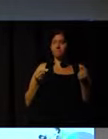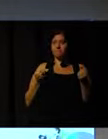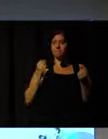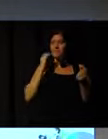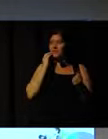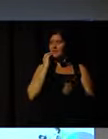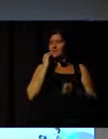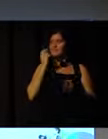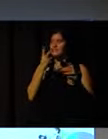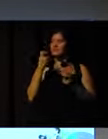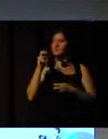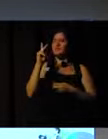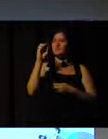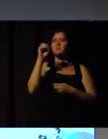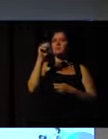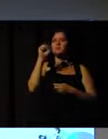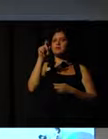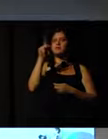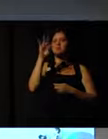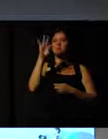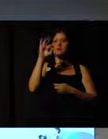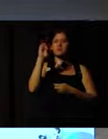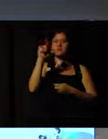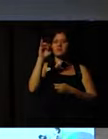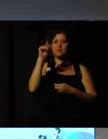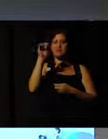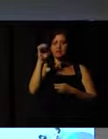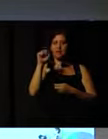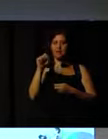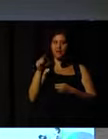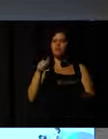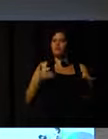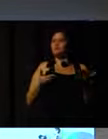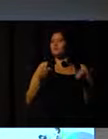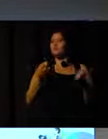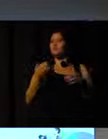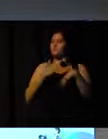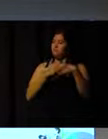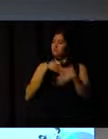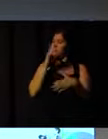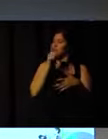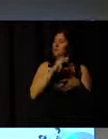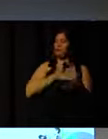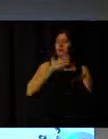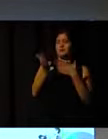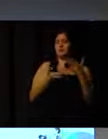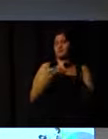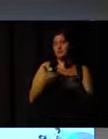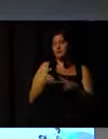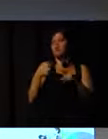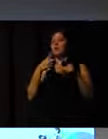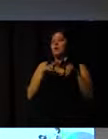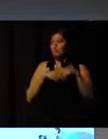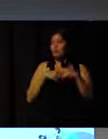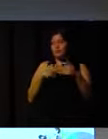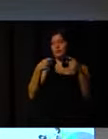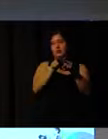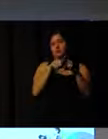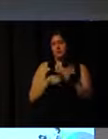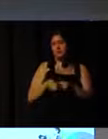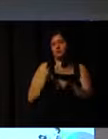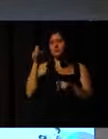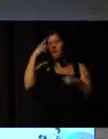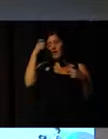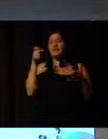World Cup. The youngsters are eager to receive this welcome, so it's a way to